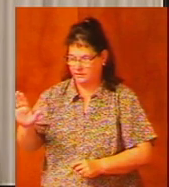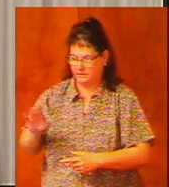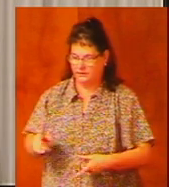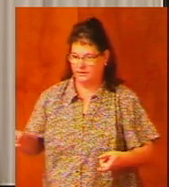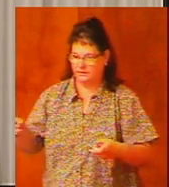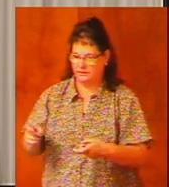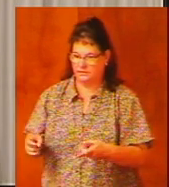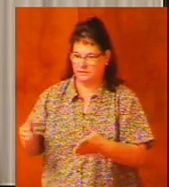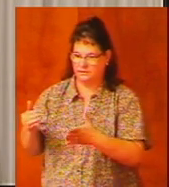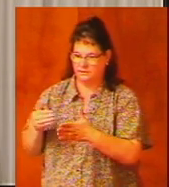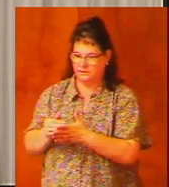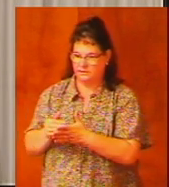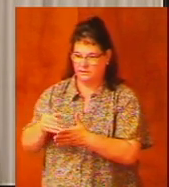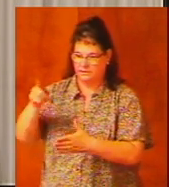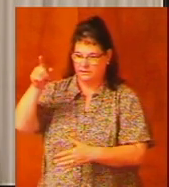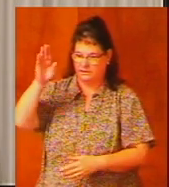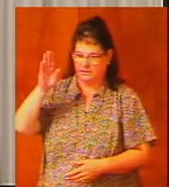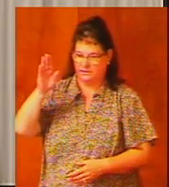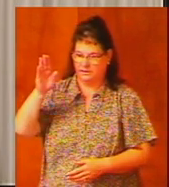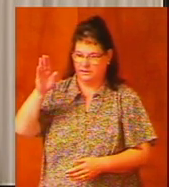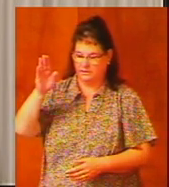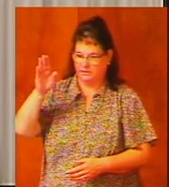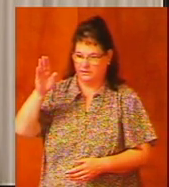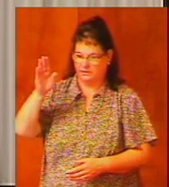sins against God.